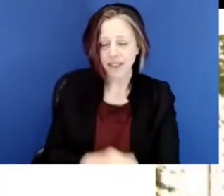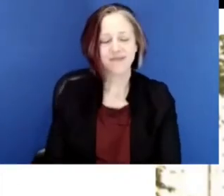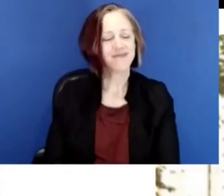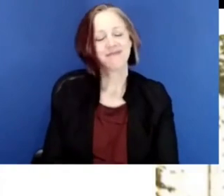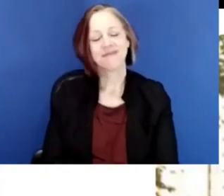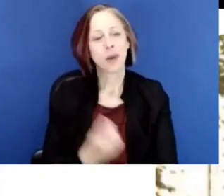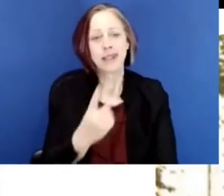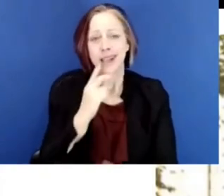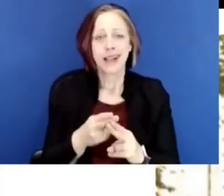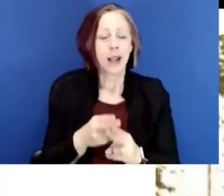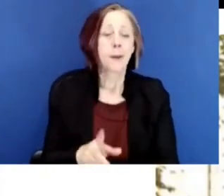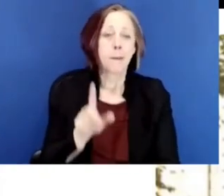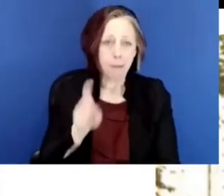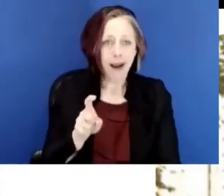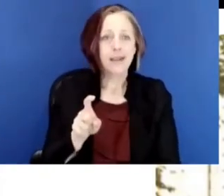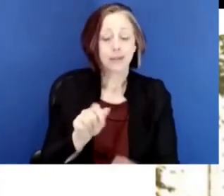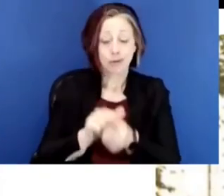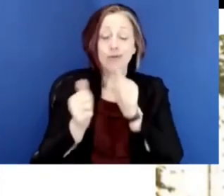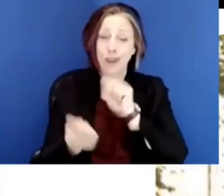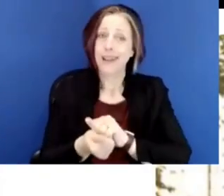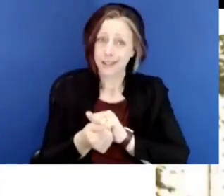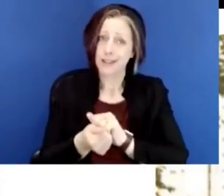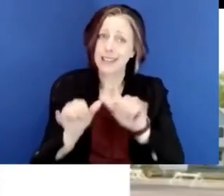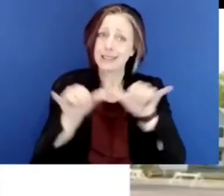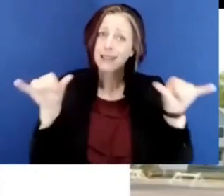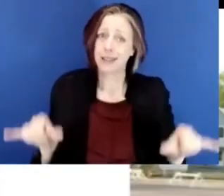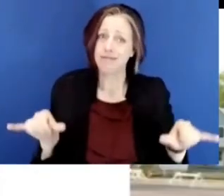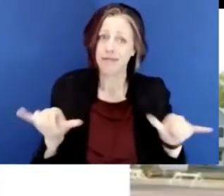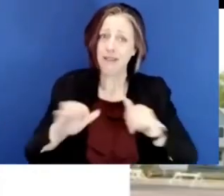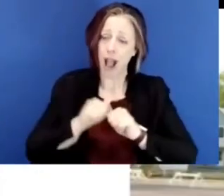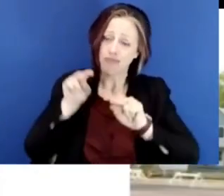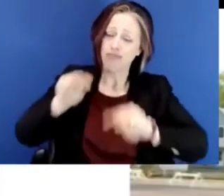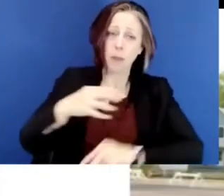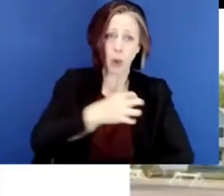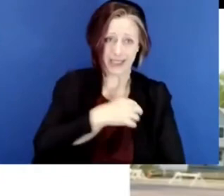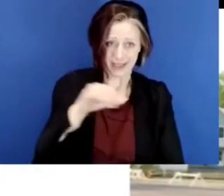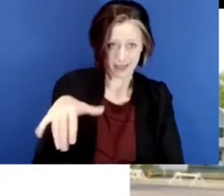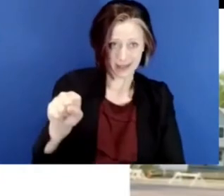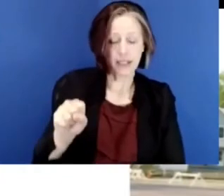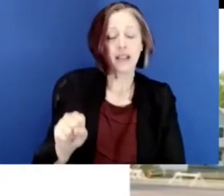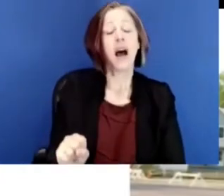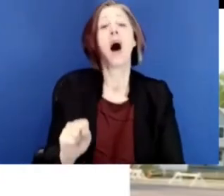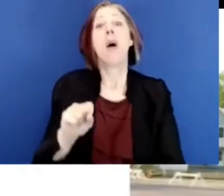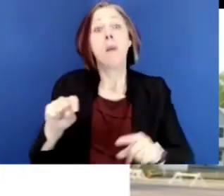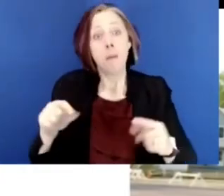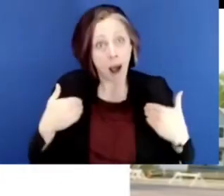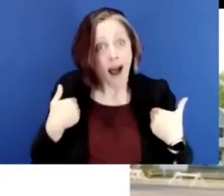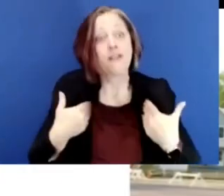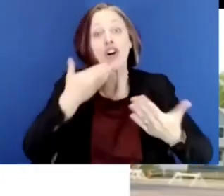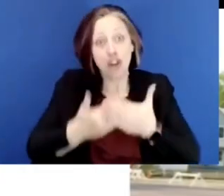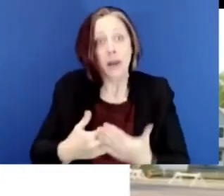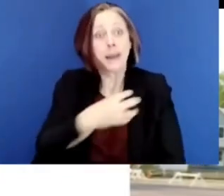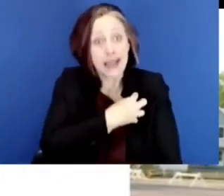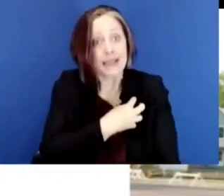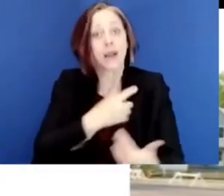the, the bedrock of it. And this is an example of a petting zoo that we had set up and the police were a central part